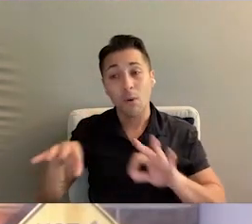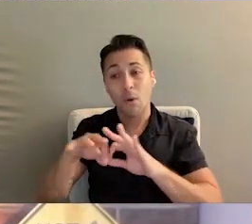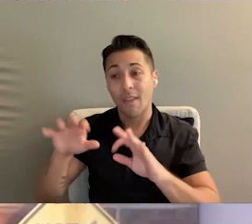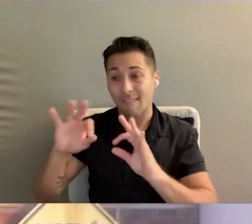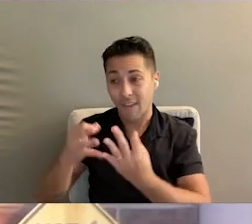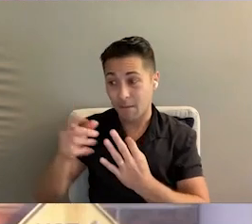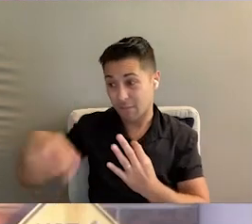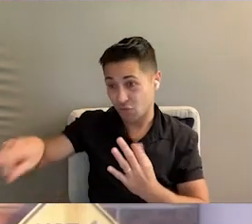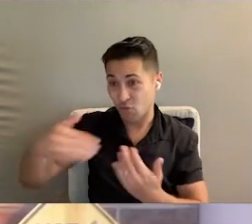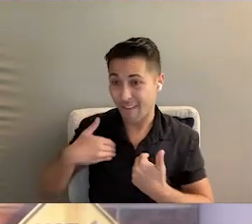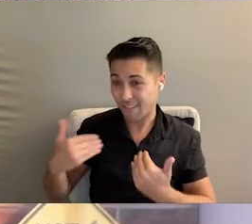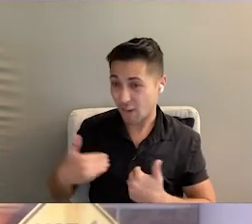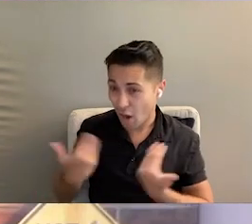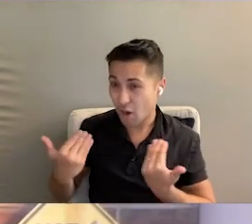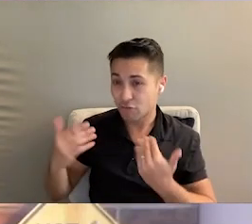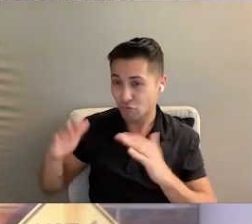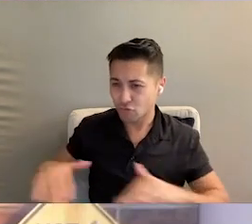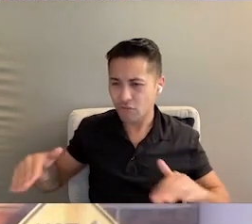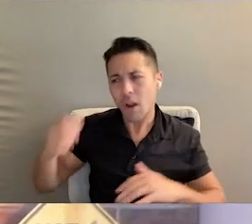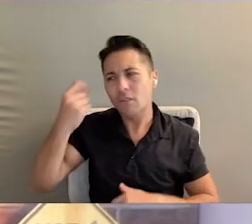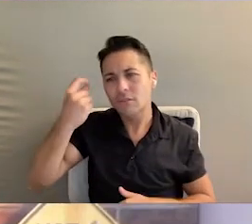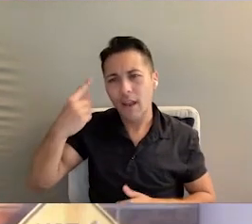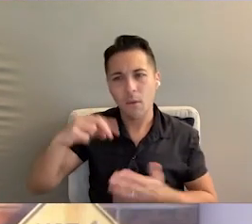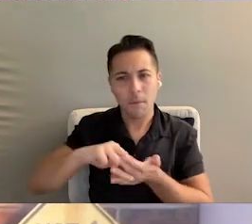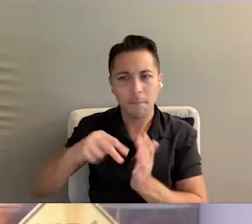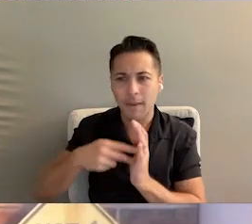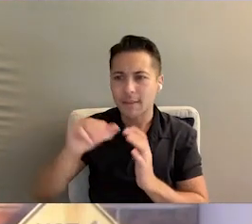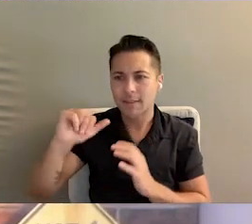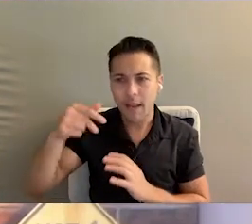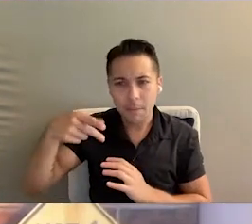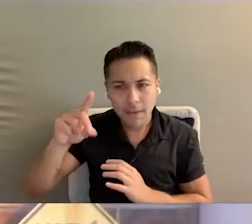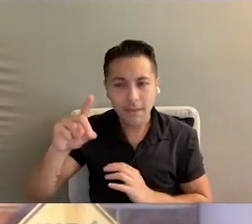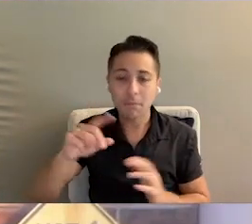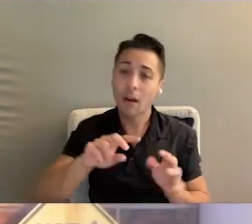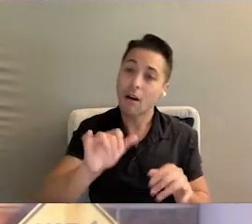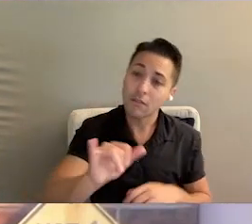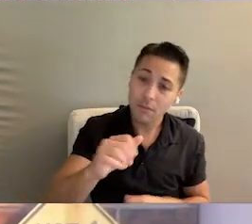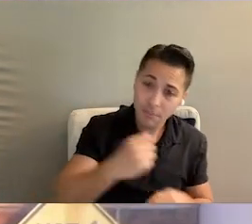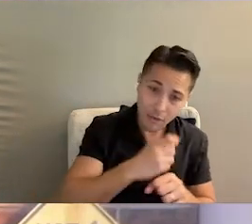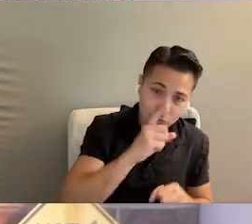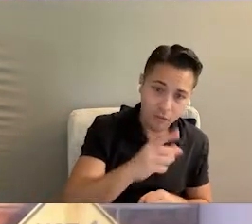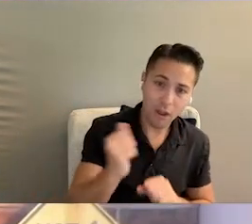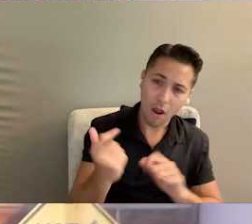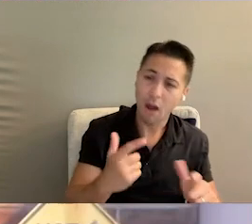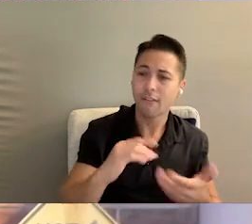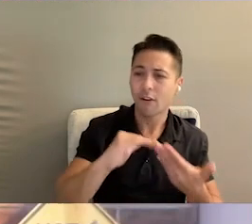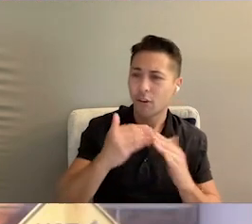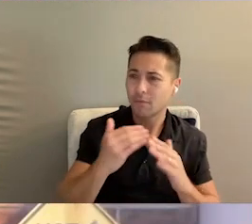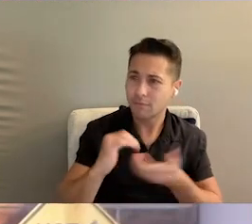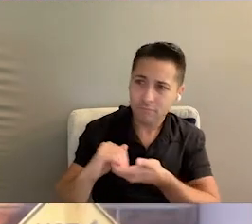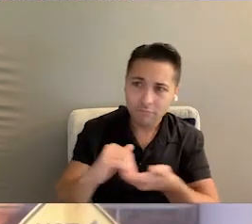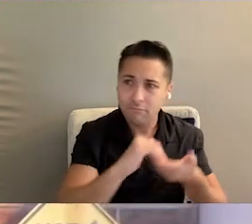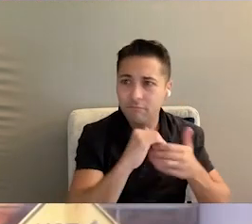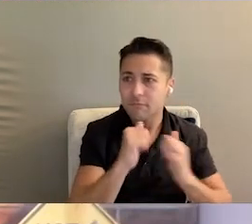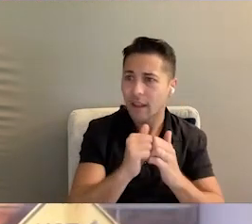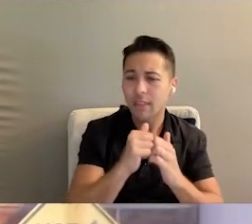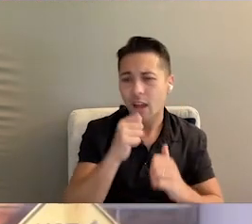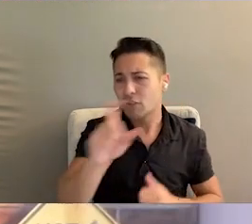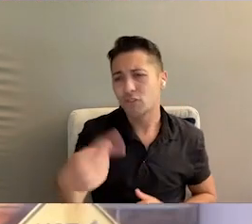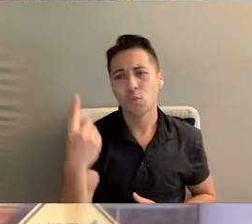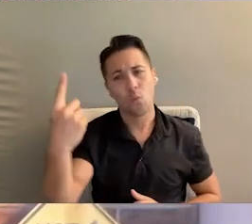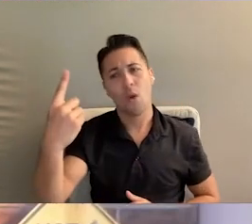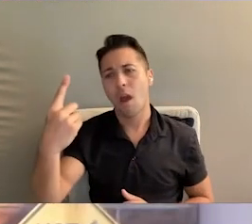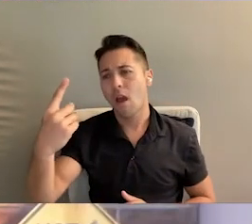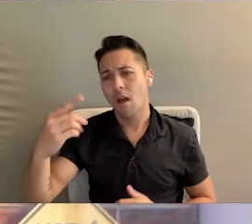families who have young children understand the role of APD. But as a community, we need to make sure that all of our communities rally together. It is not one